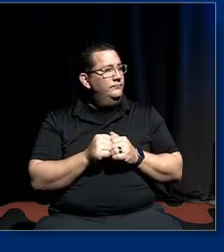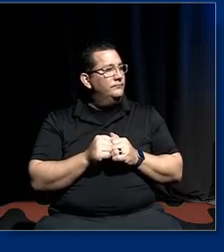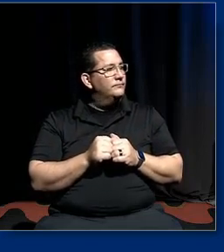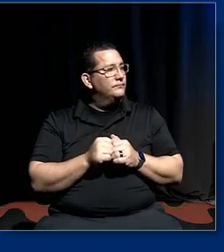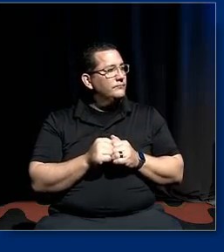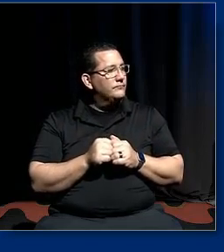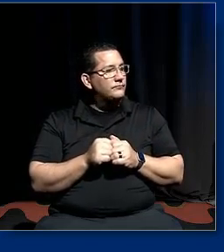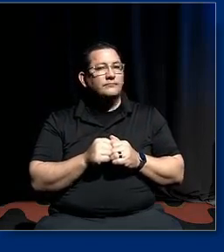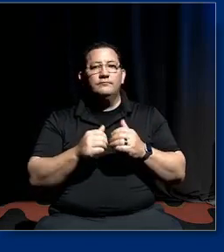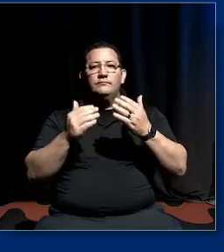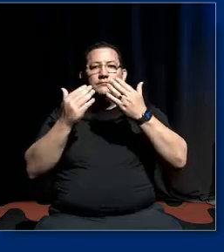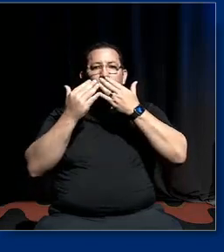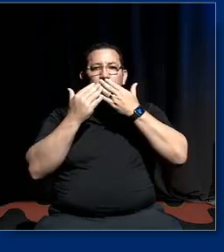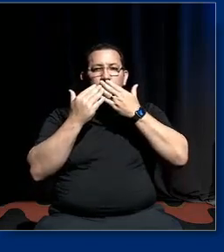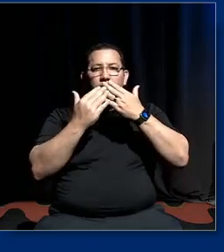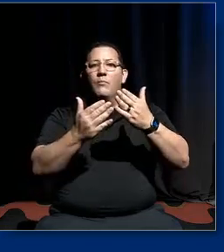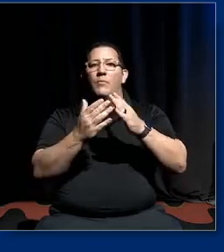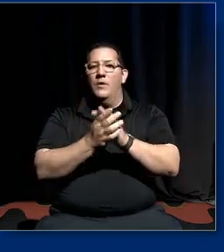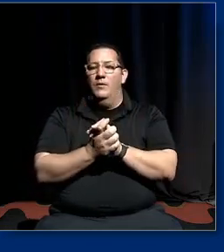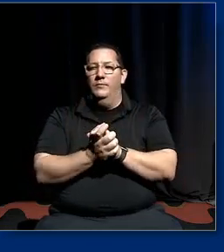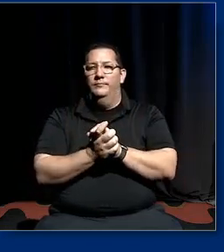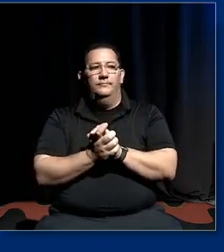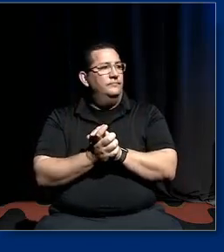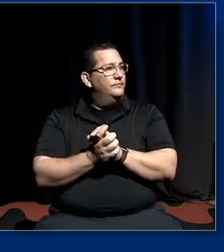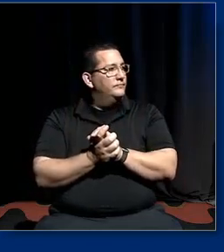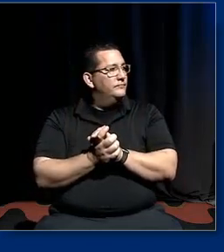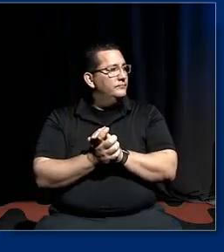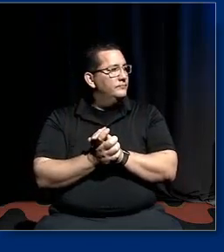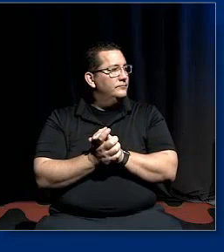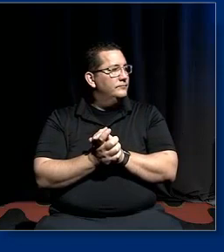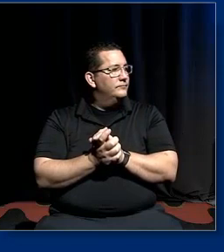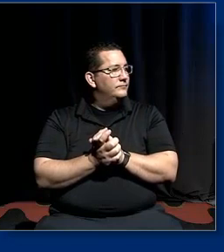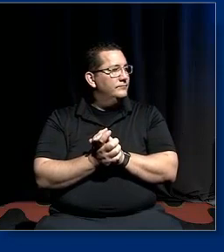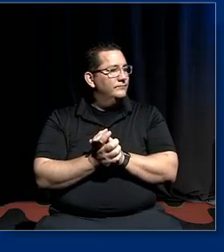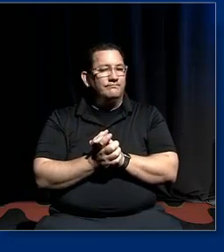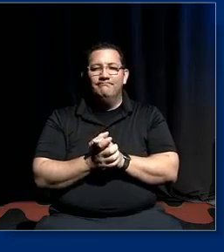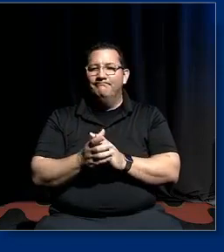thank you thank you